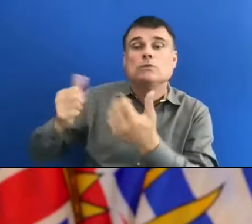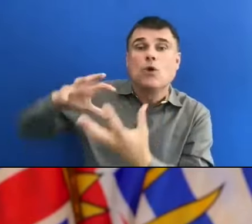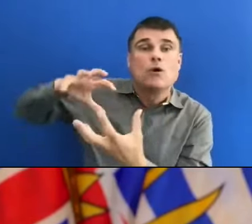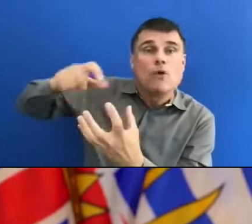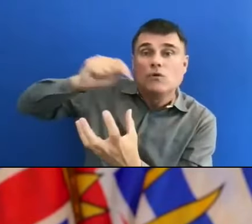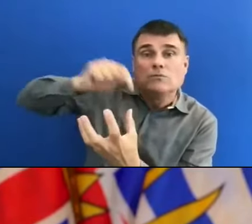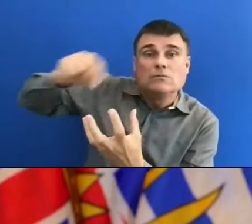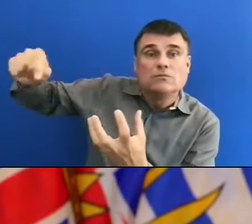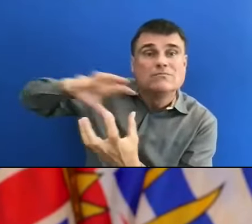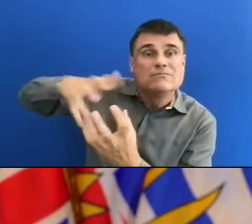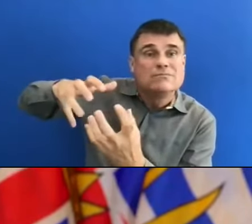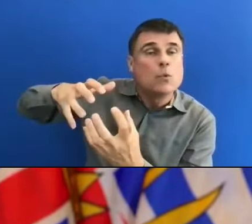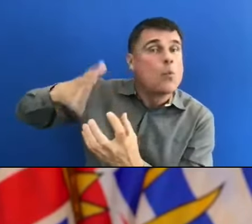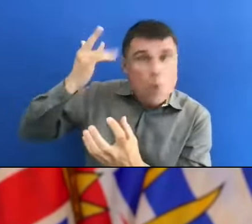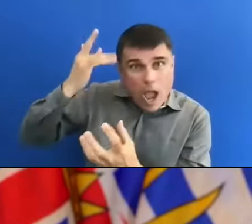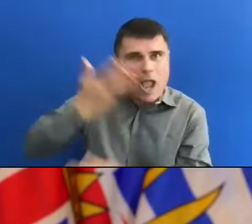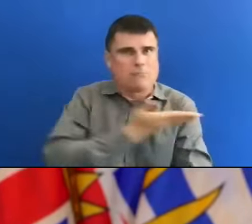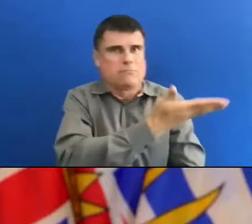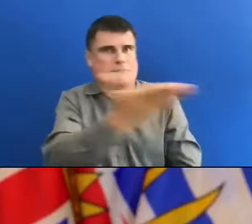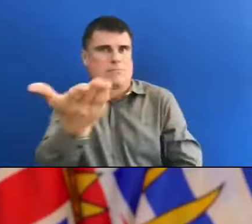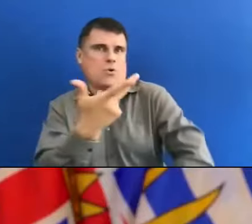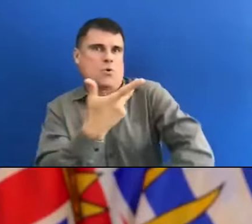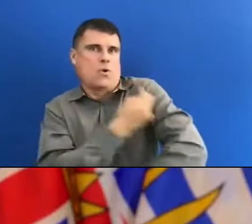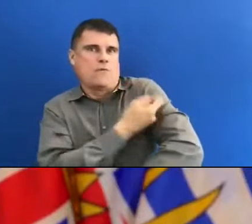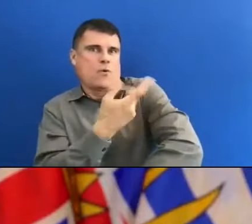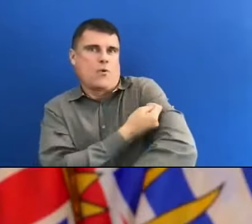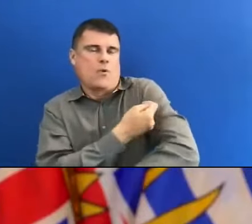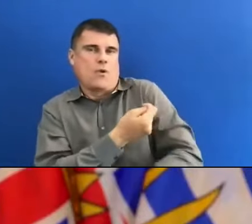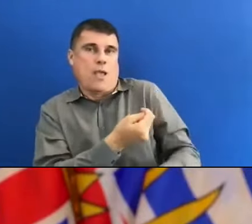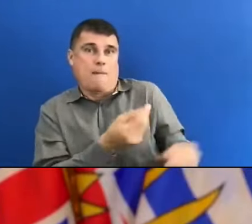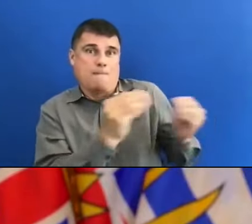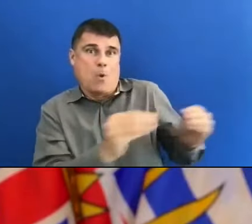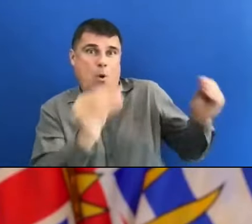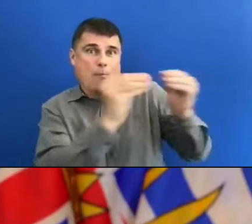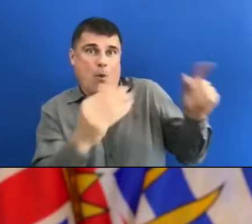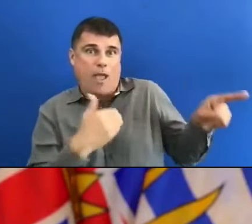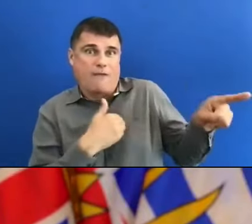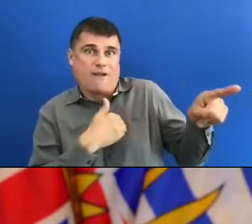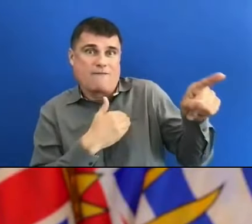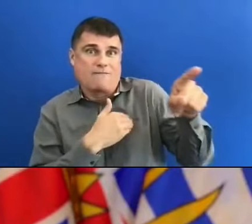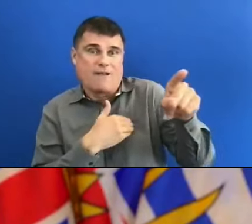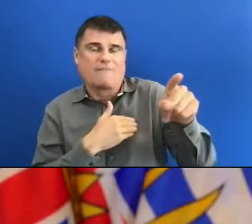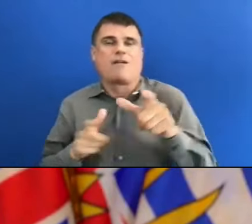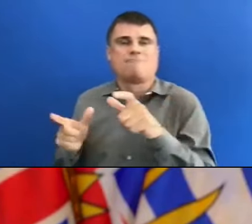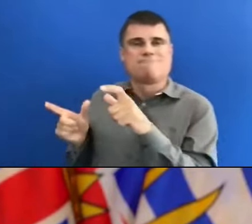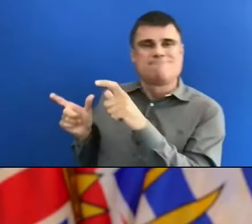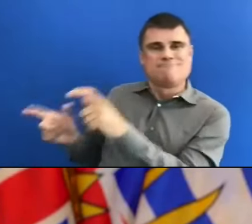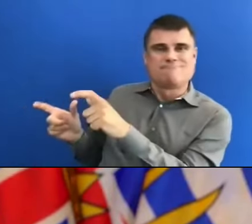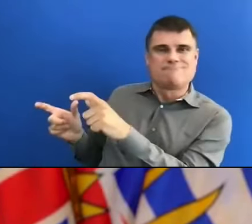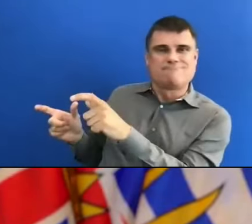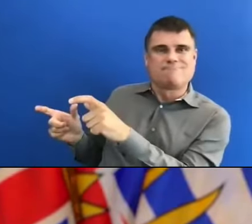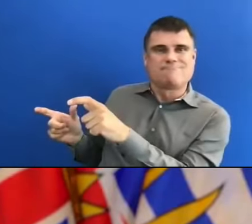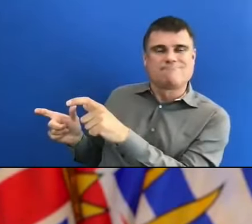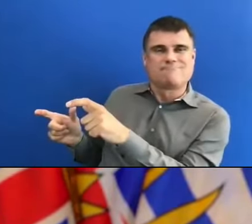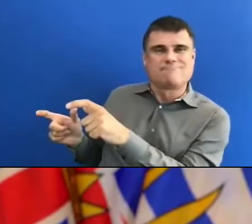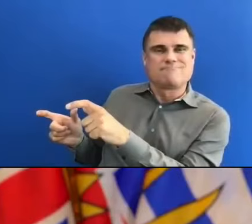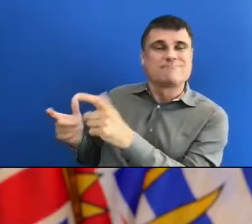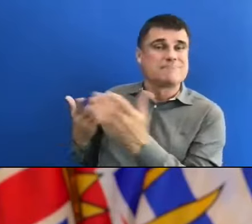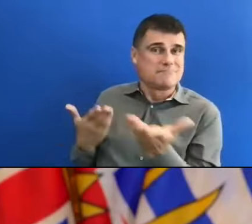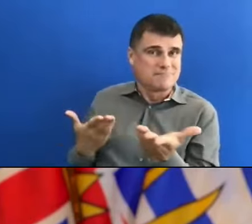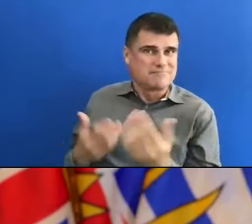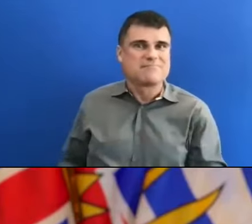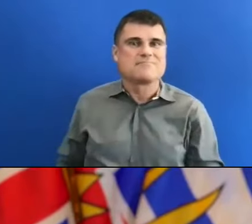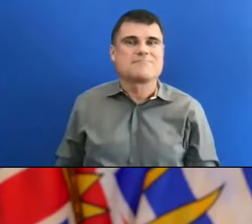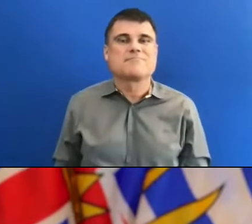because it can't take off because of those barriers of protection that we have through immunization. So we absolutely need